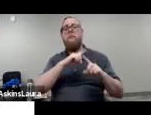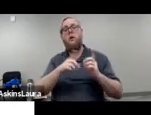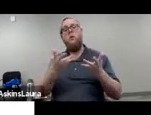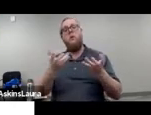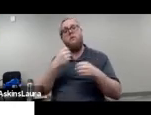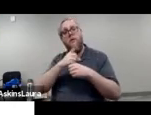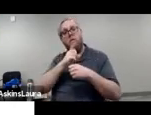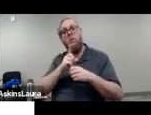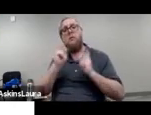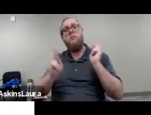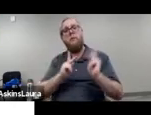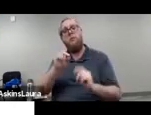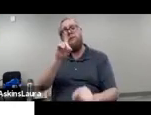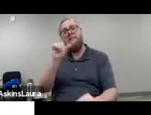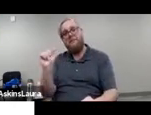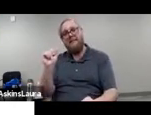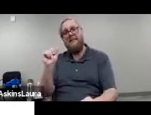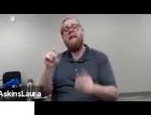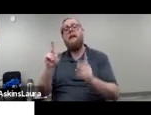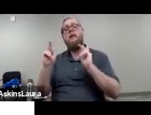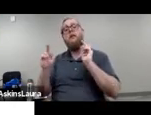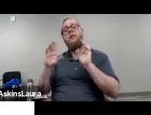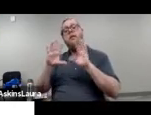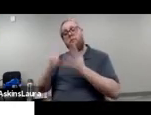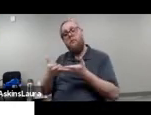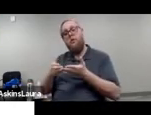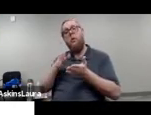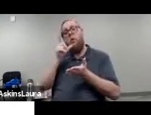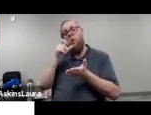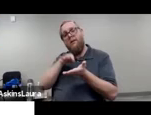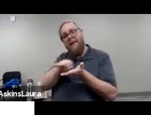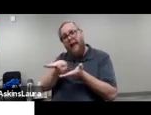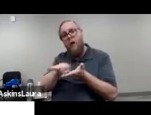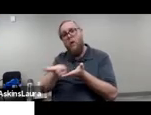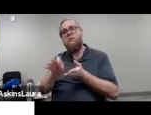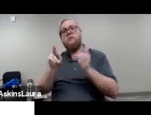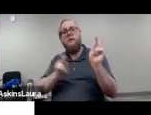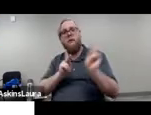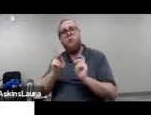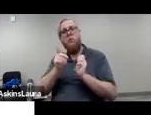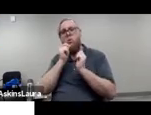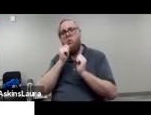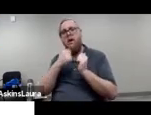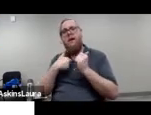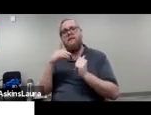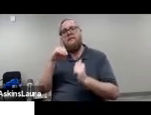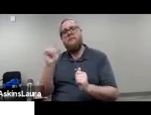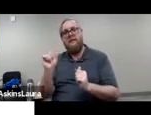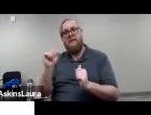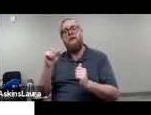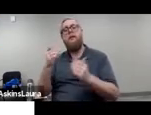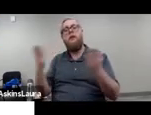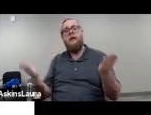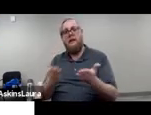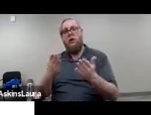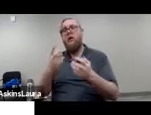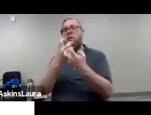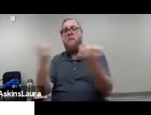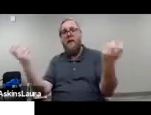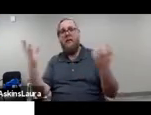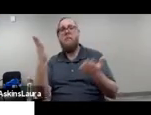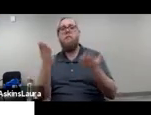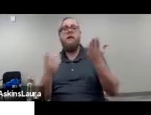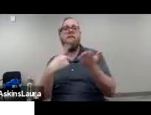and the communities that are going to help count people with disabilities are aware of what the issues are, and hear the panelists speak about what some of the